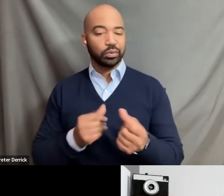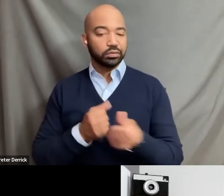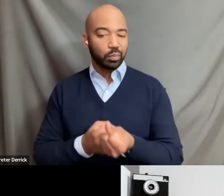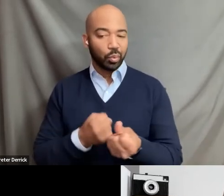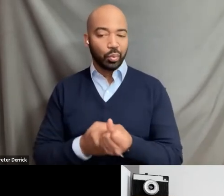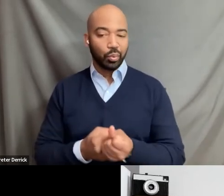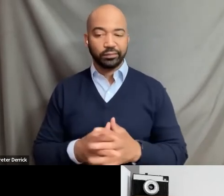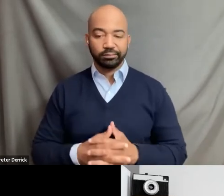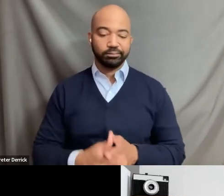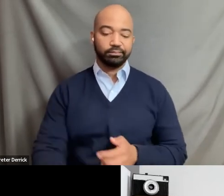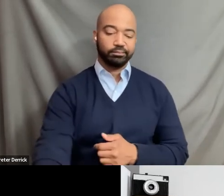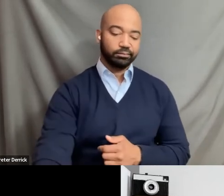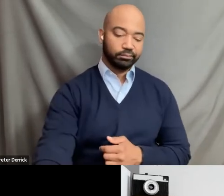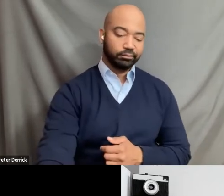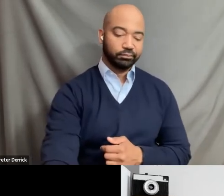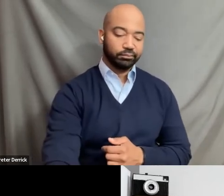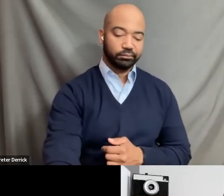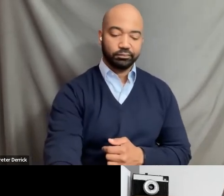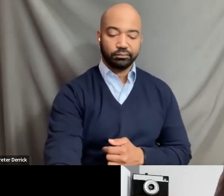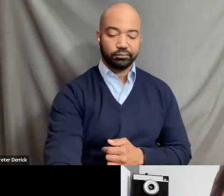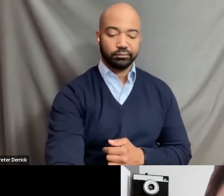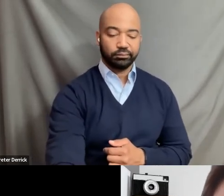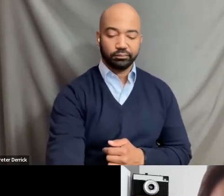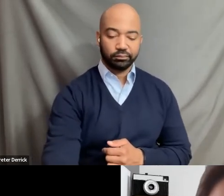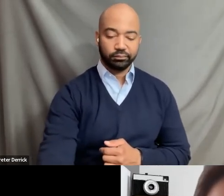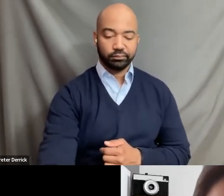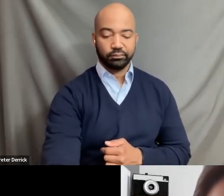Yeah, so I see, I see these two main challenges.